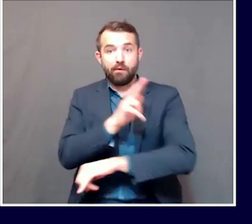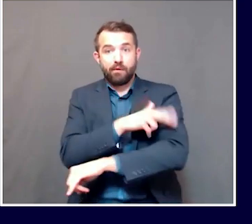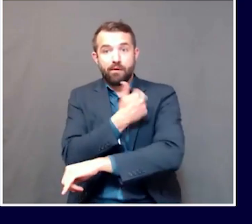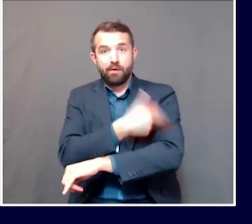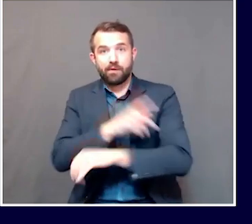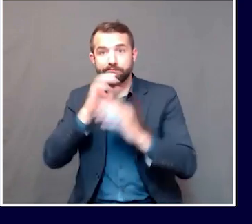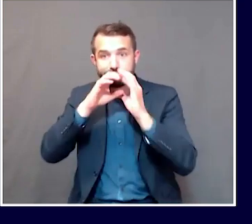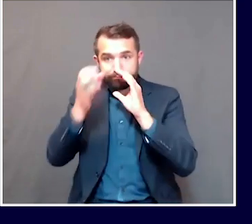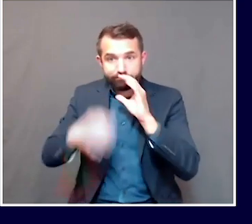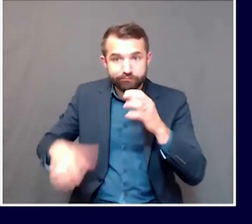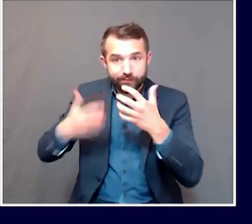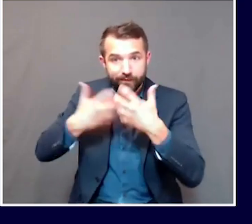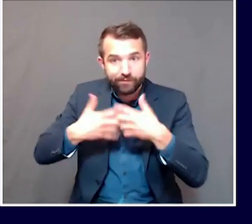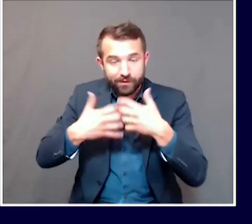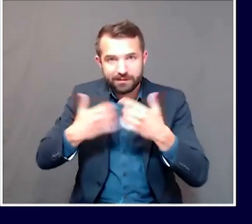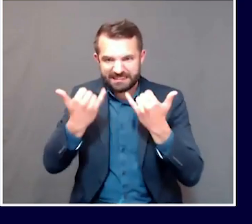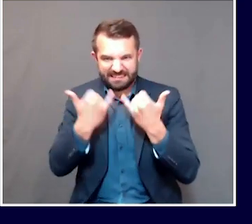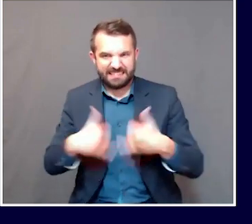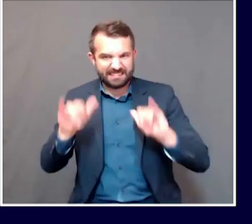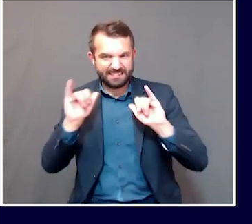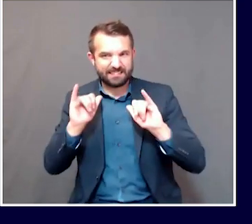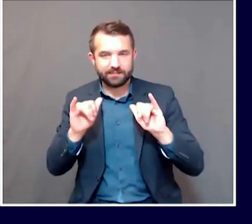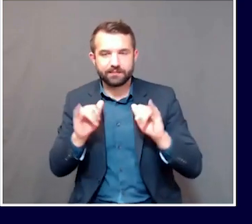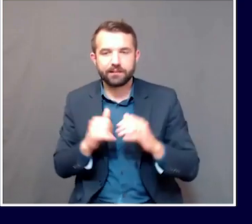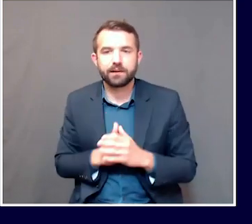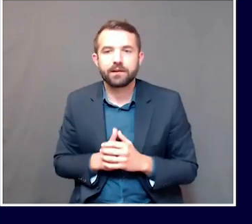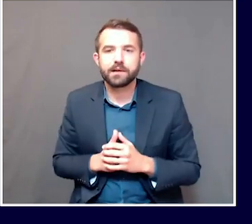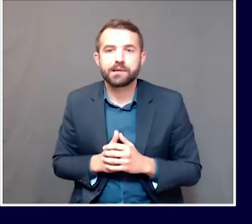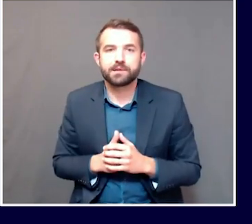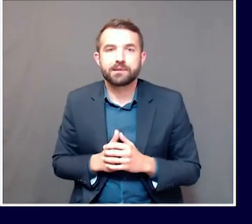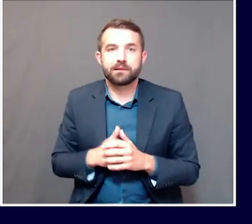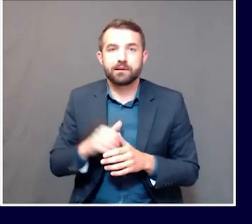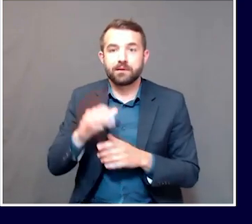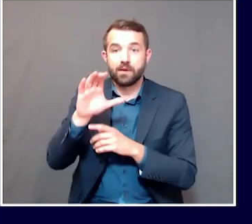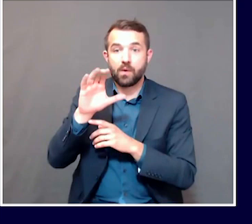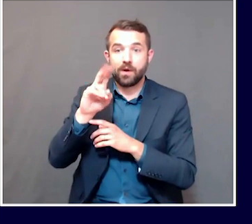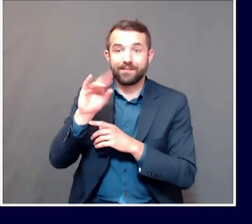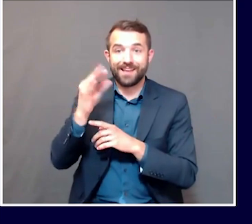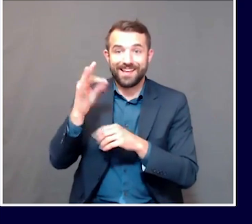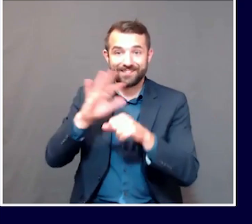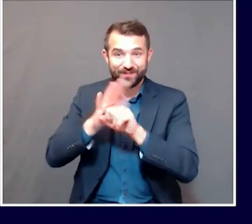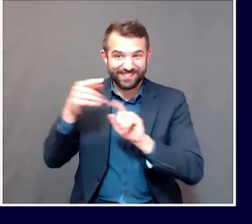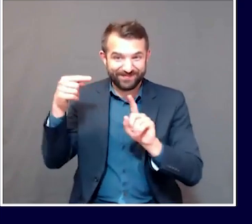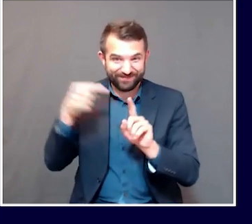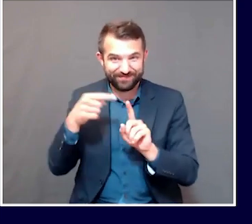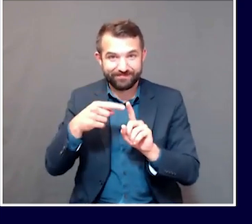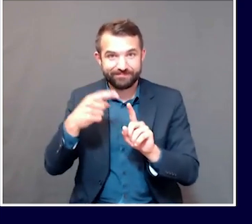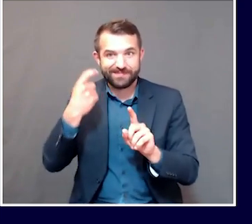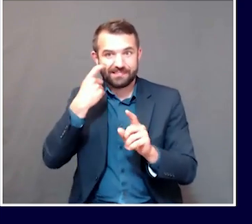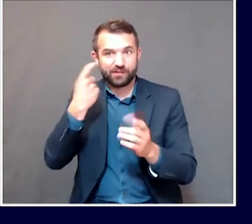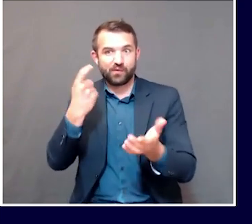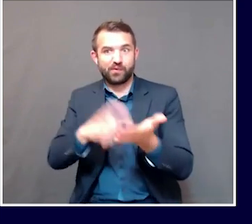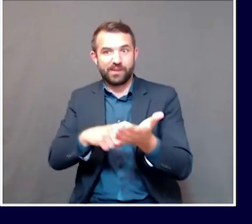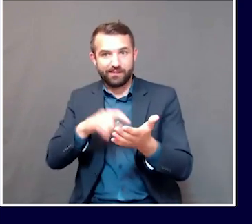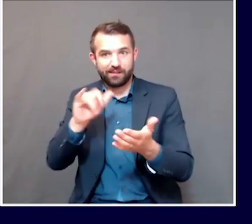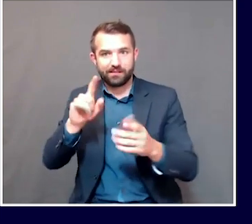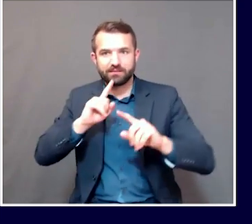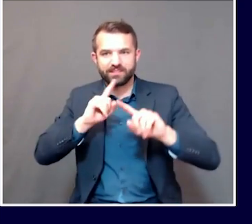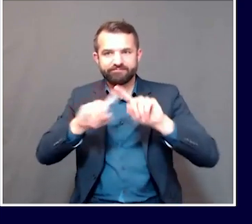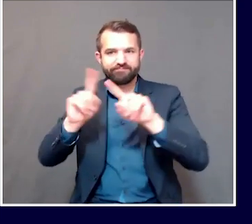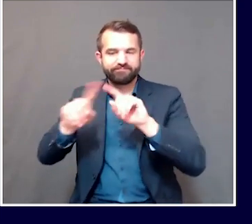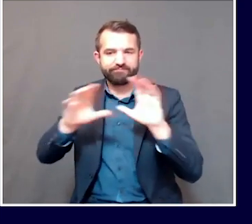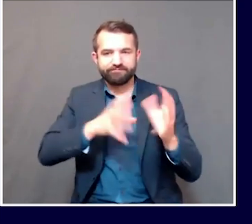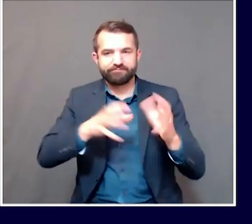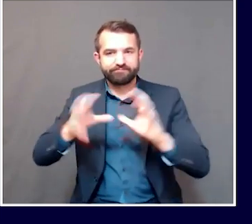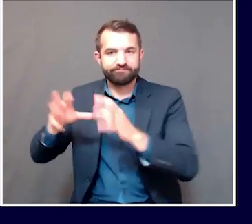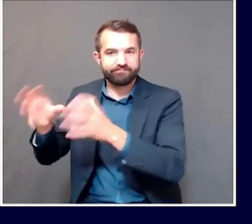What we've really seen with COVID-19 is a bit of a divergence. Individuals who are generally younger seem to